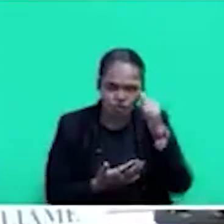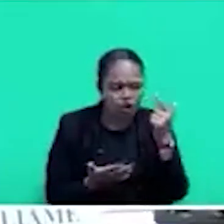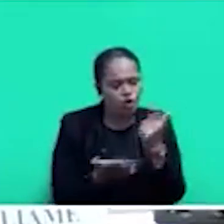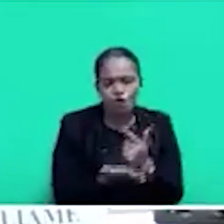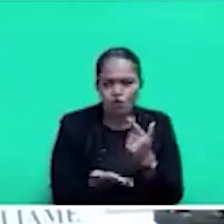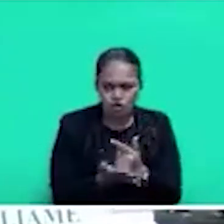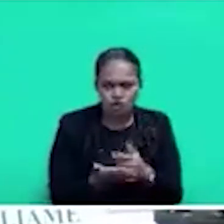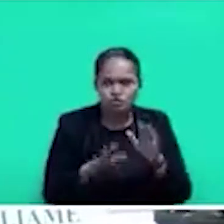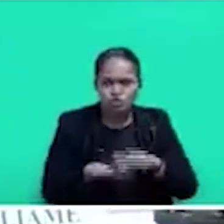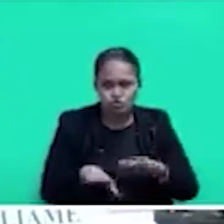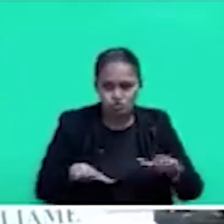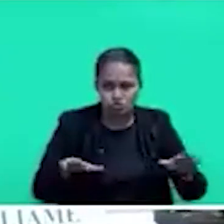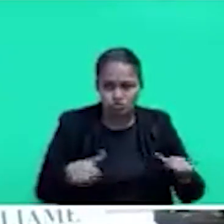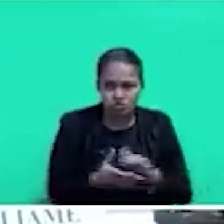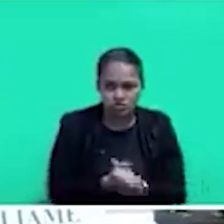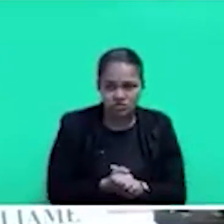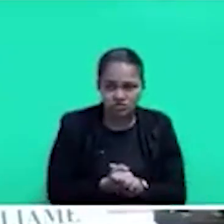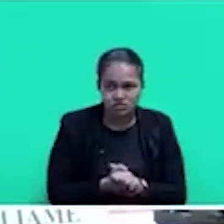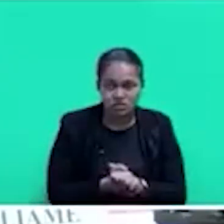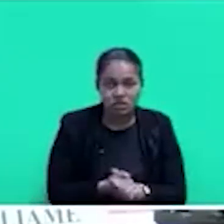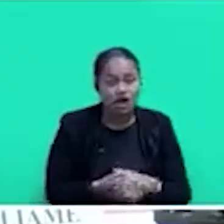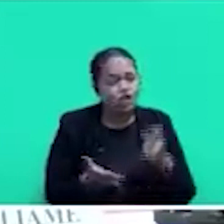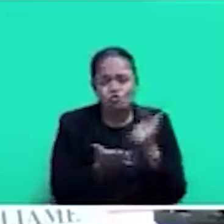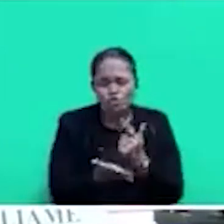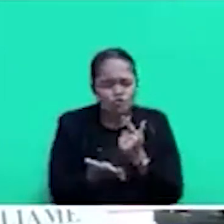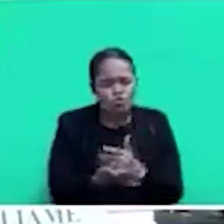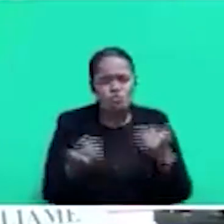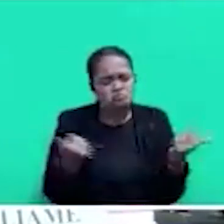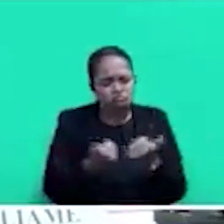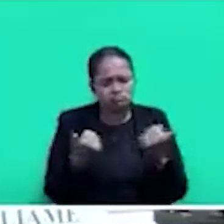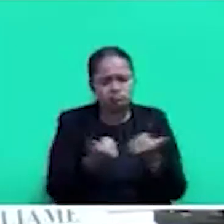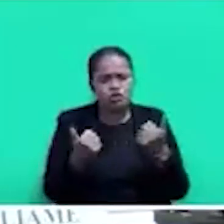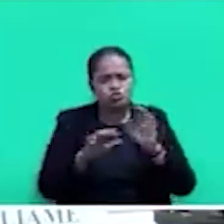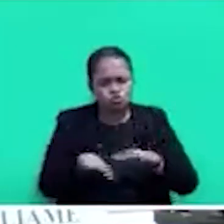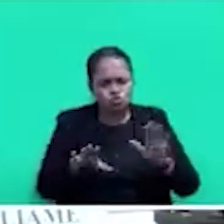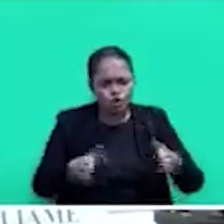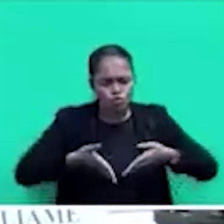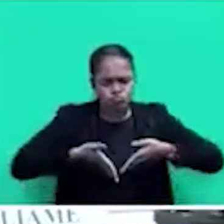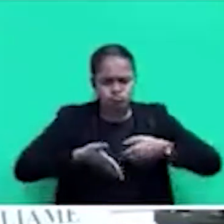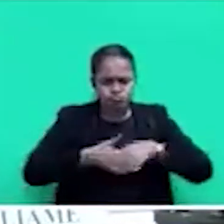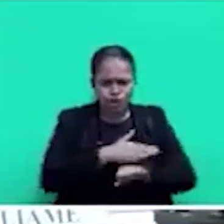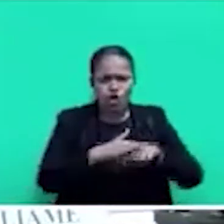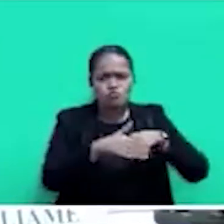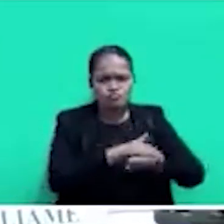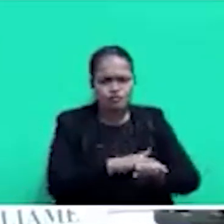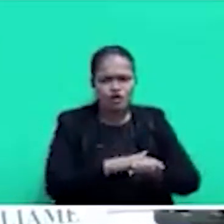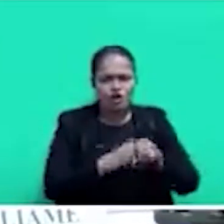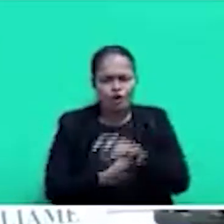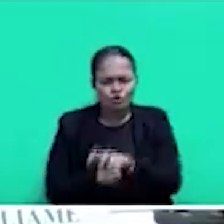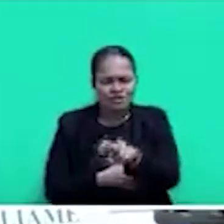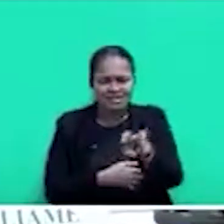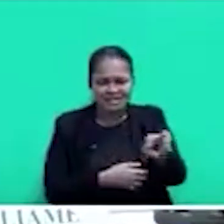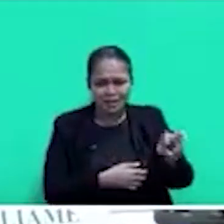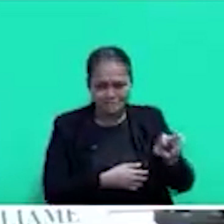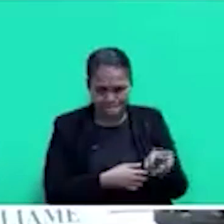children that are born out of autism, and autism is a spectrum, and we see a lot now. I